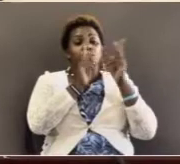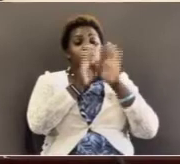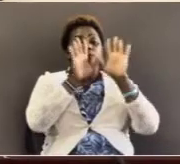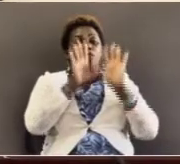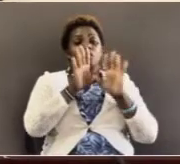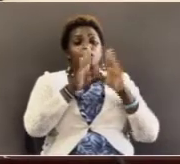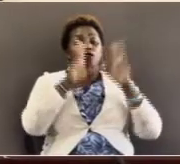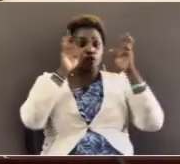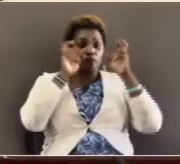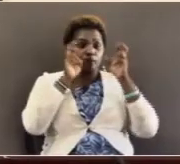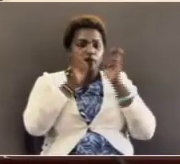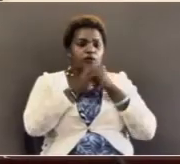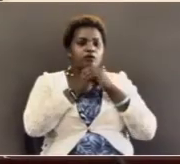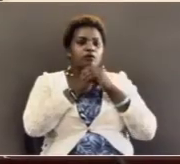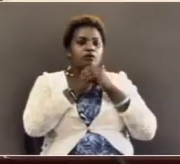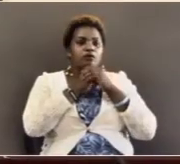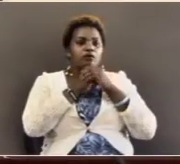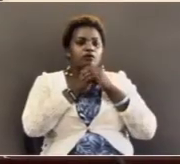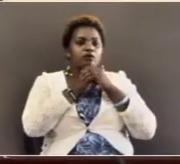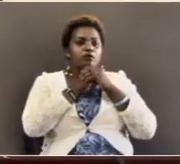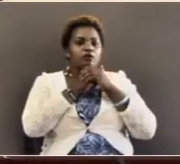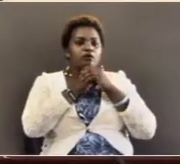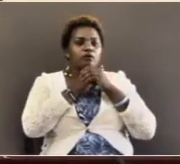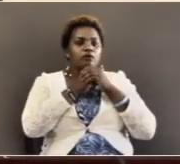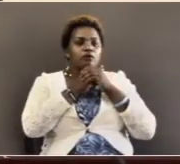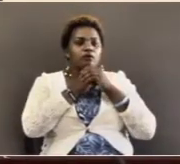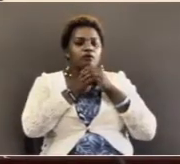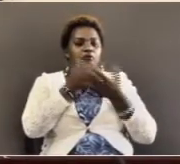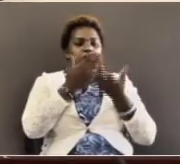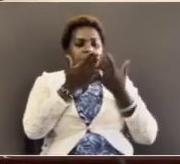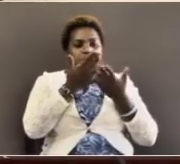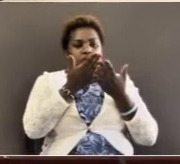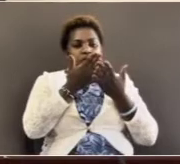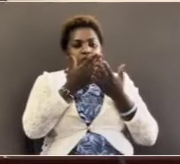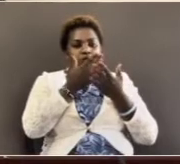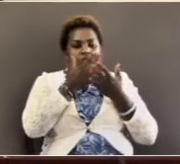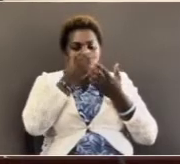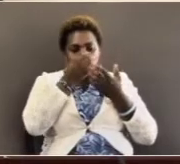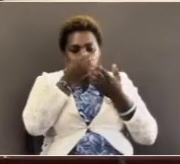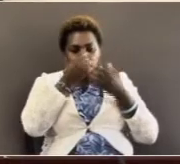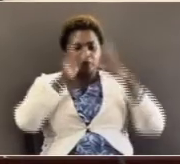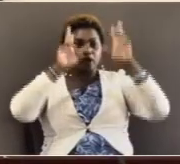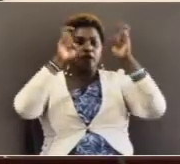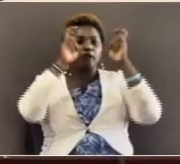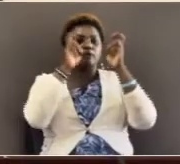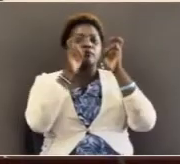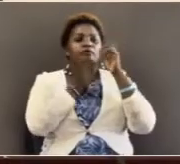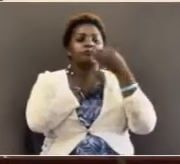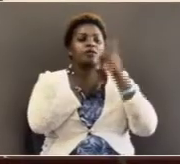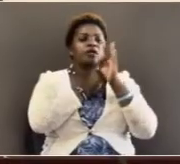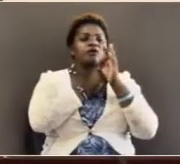topic, which will be close to the theme of